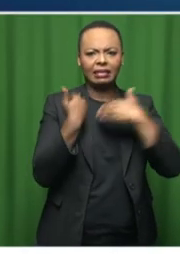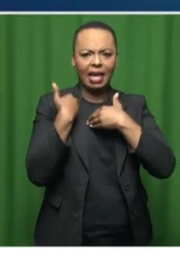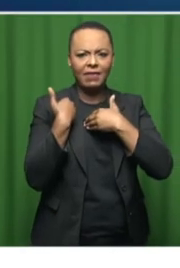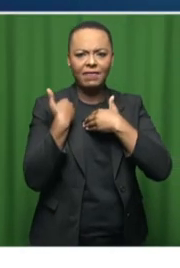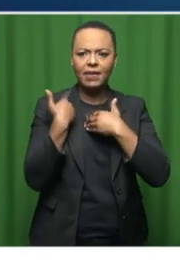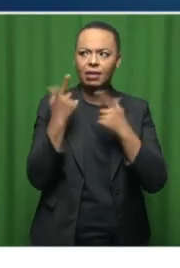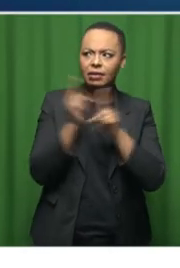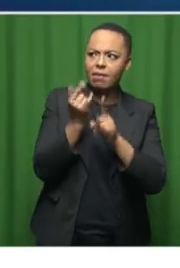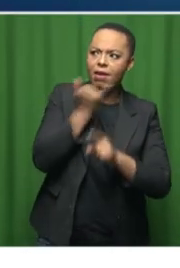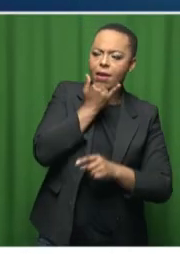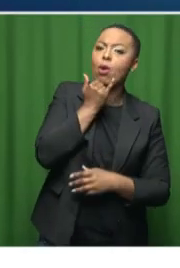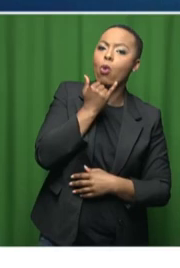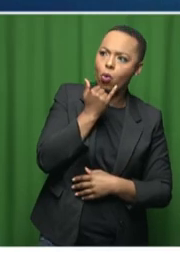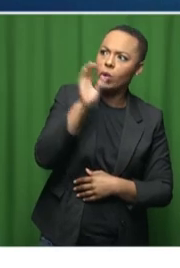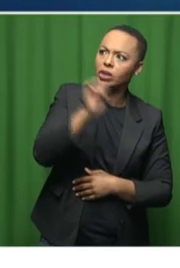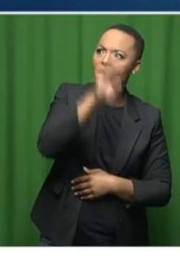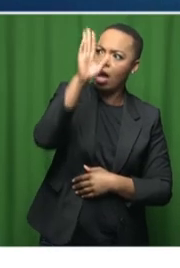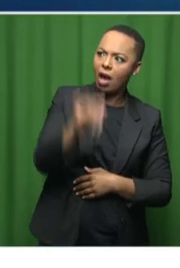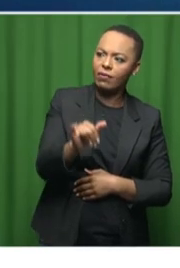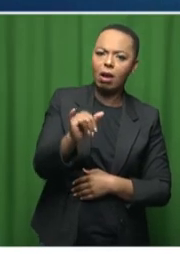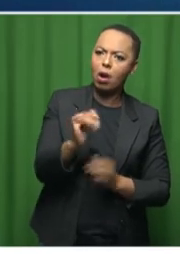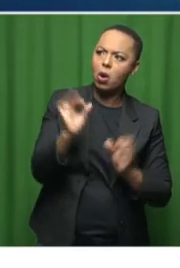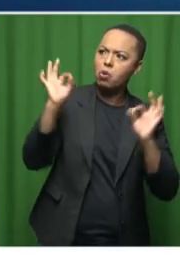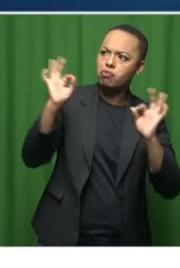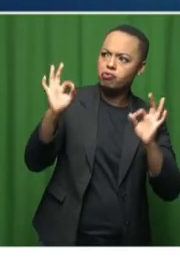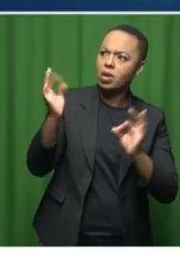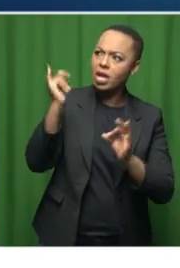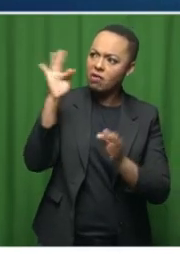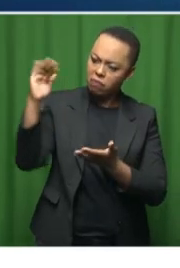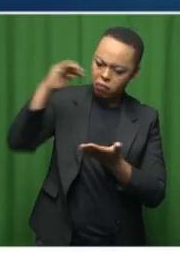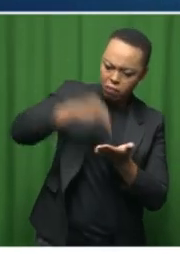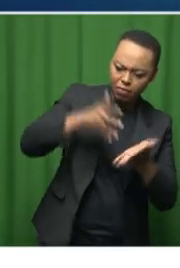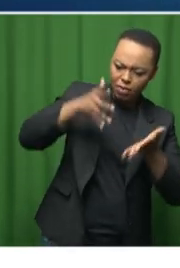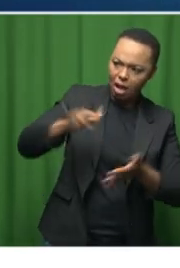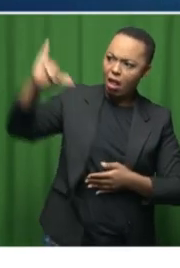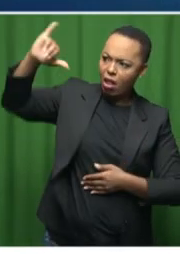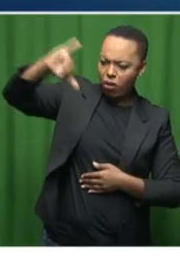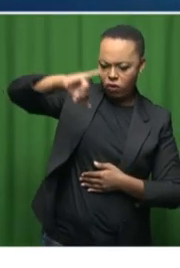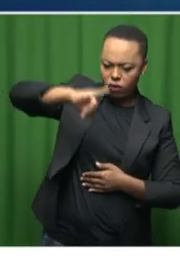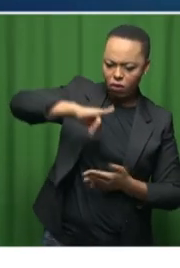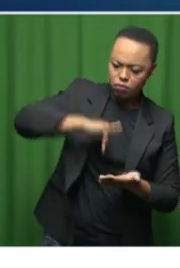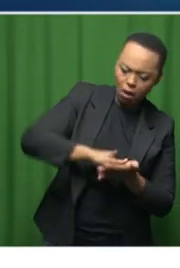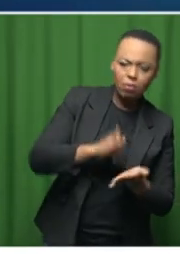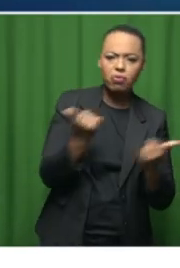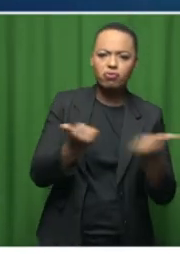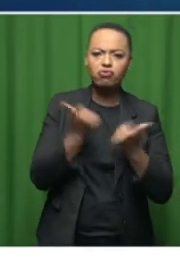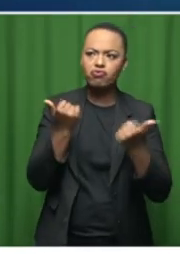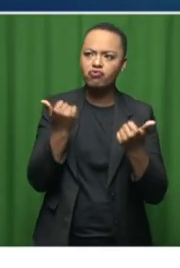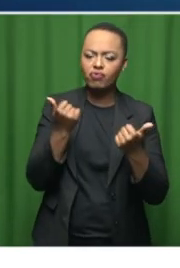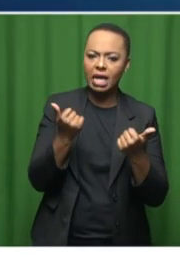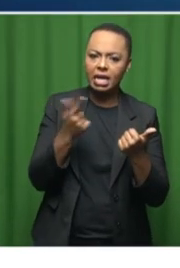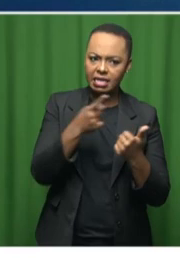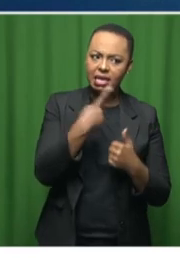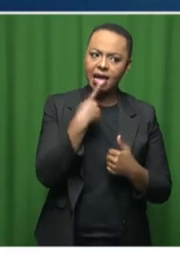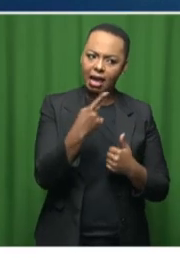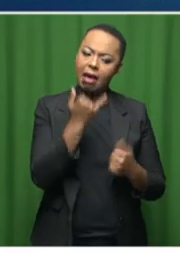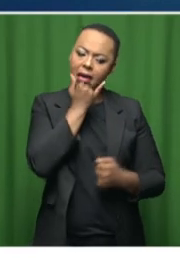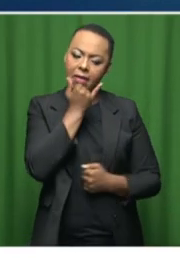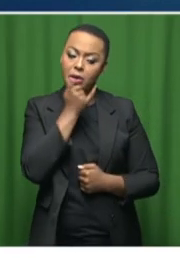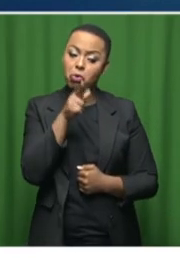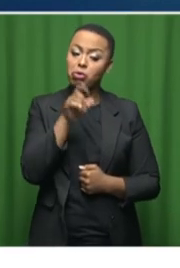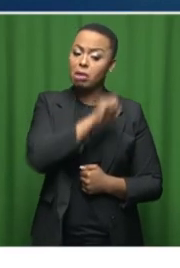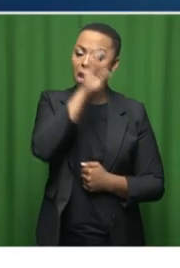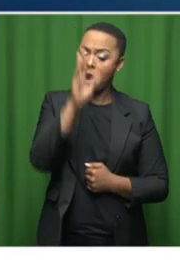South Africa has to offer. Should an aircraft land here? Should something need to happen maintenance-wise? They are happy that South Africa